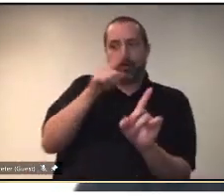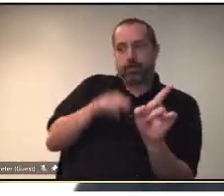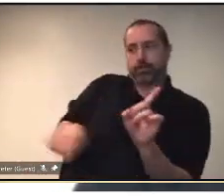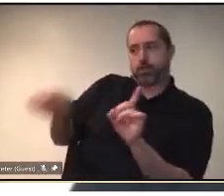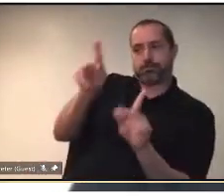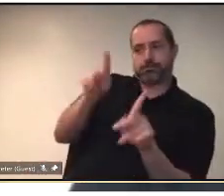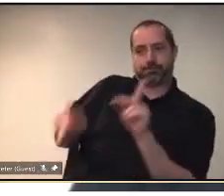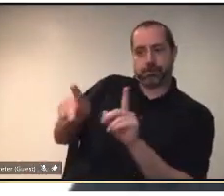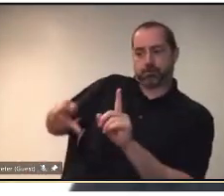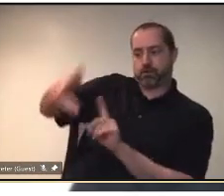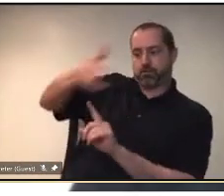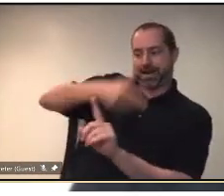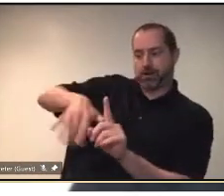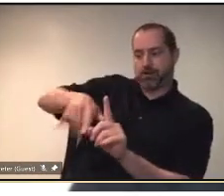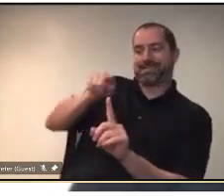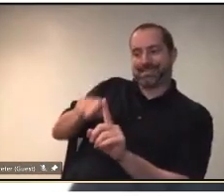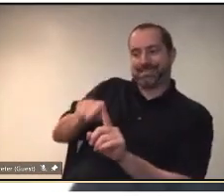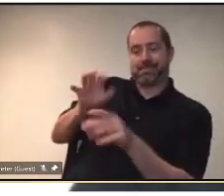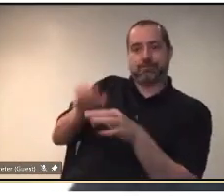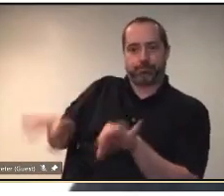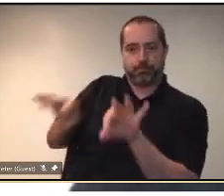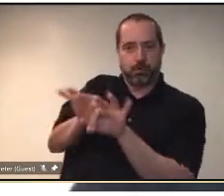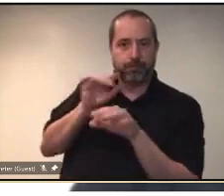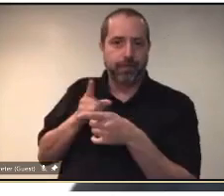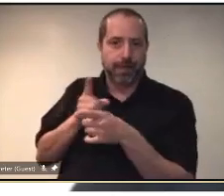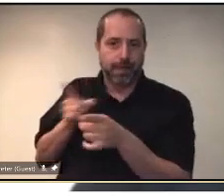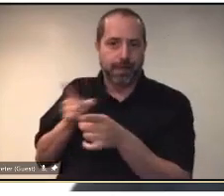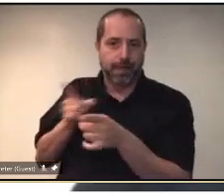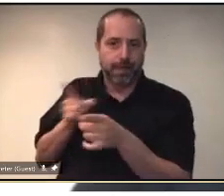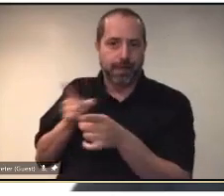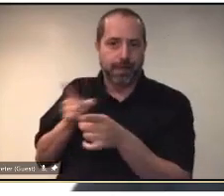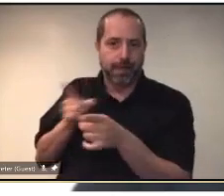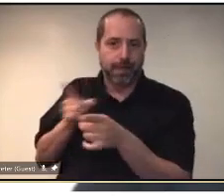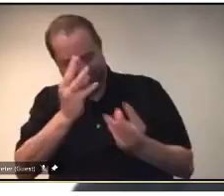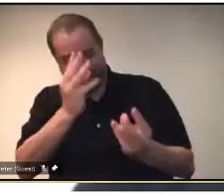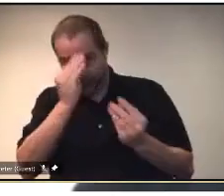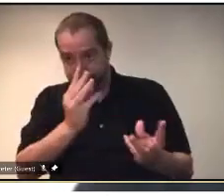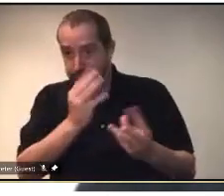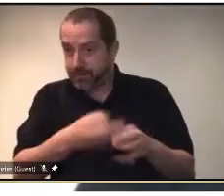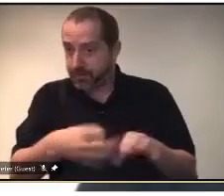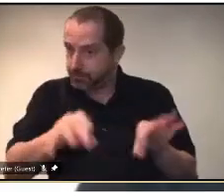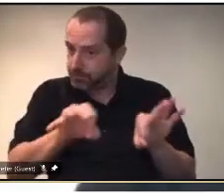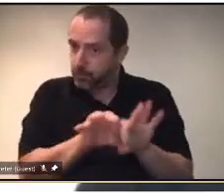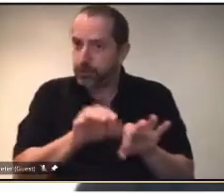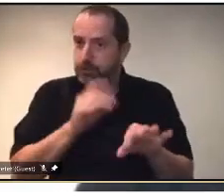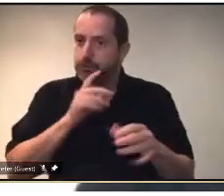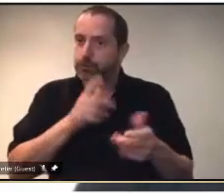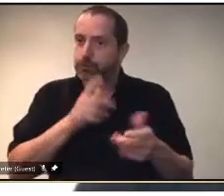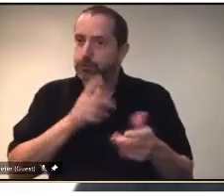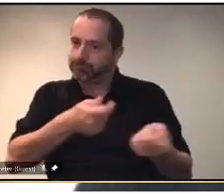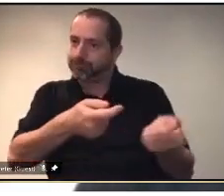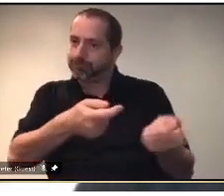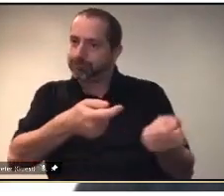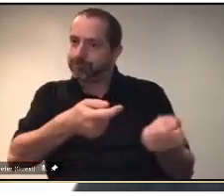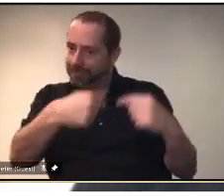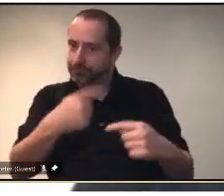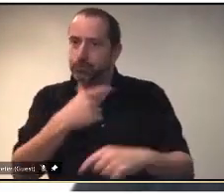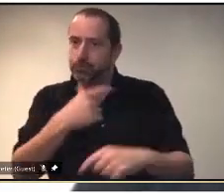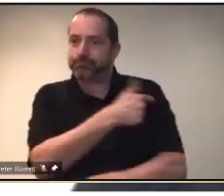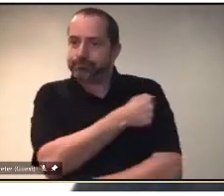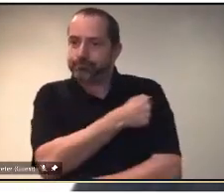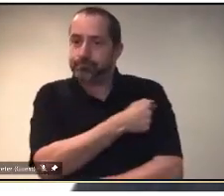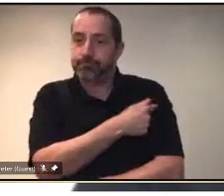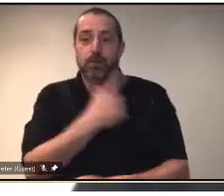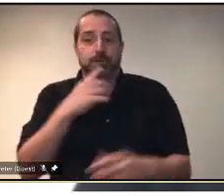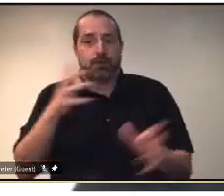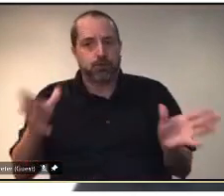community and just make sure that they can get in we're trying to do everything that we can we're encouraging them on a daily basis to get